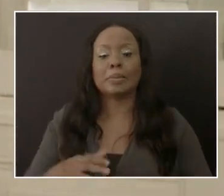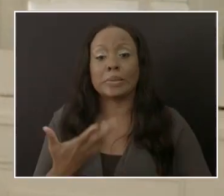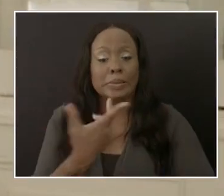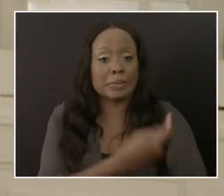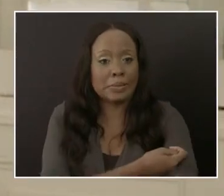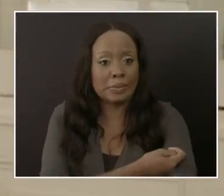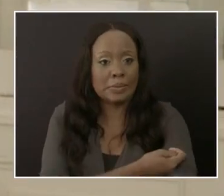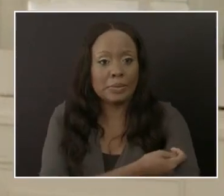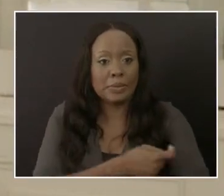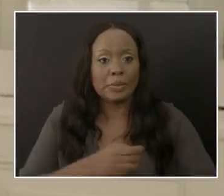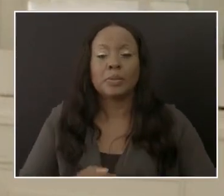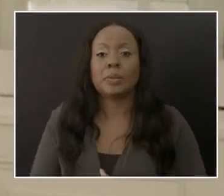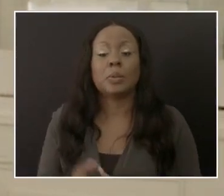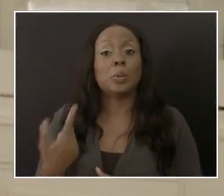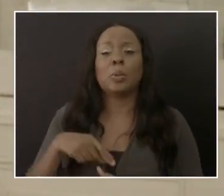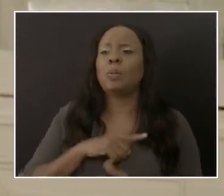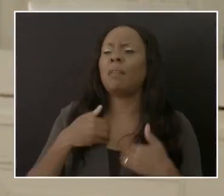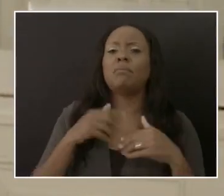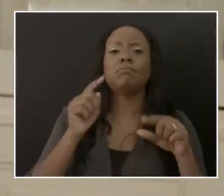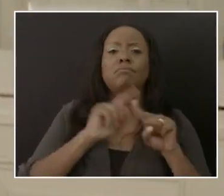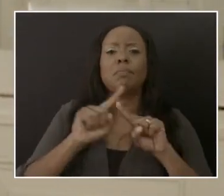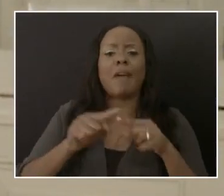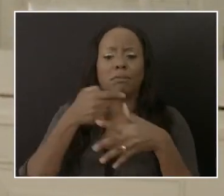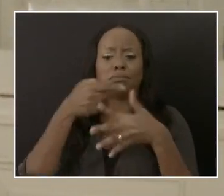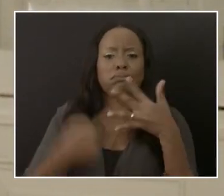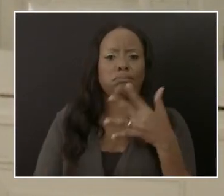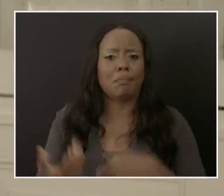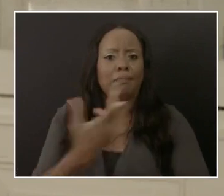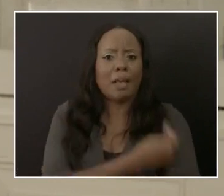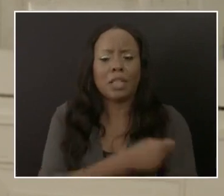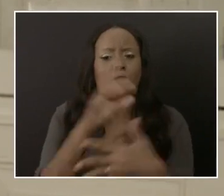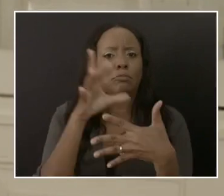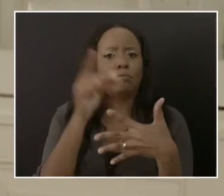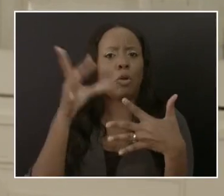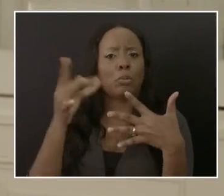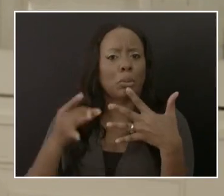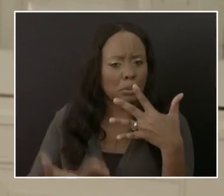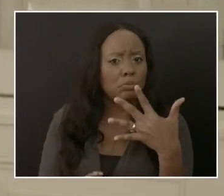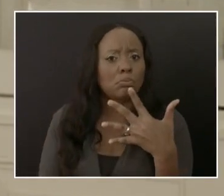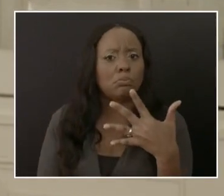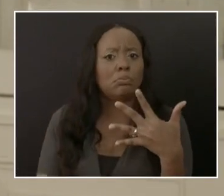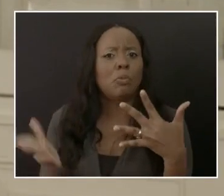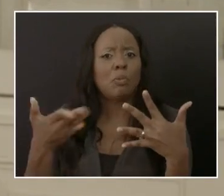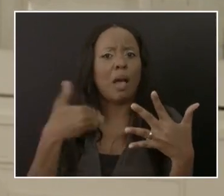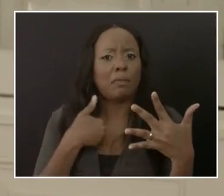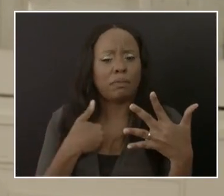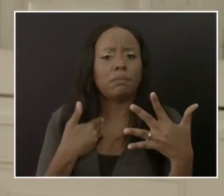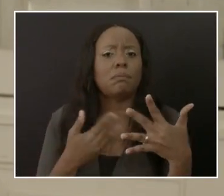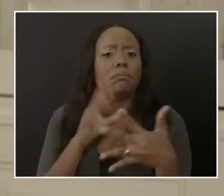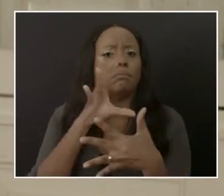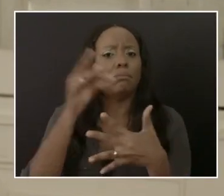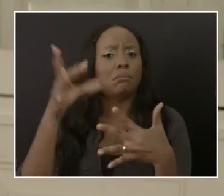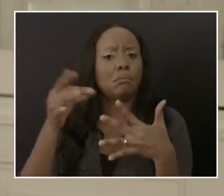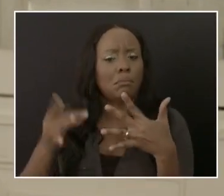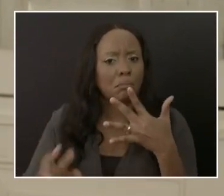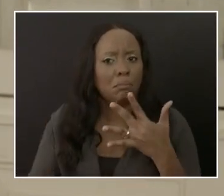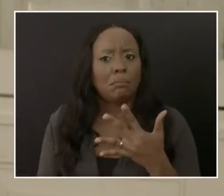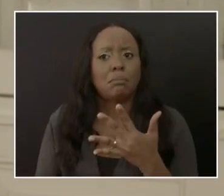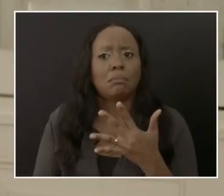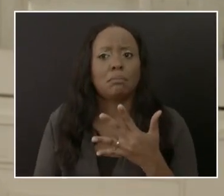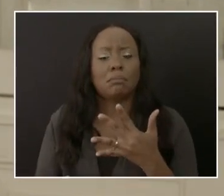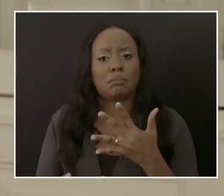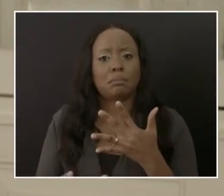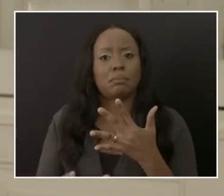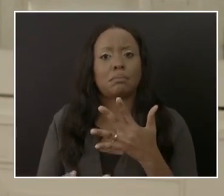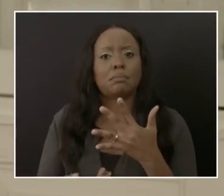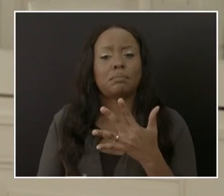vaccines on the market. We have given several options to persons. And